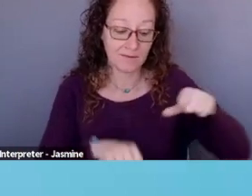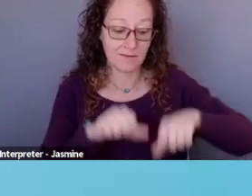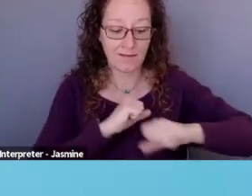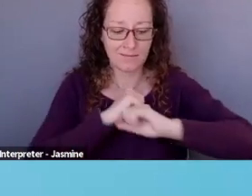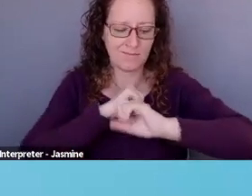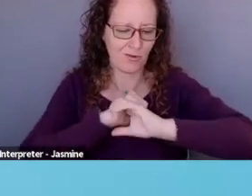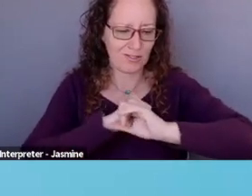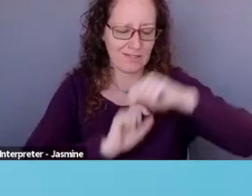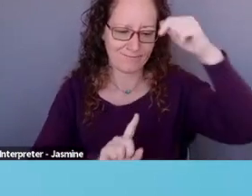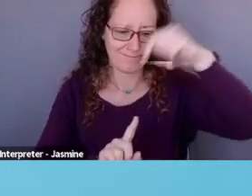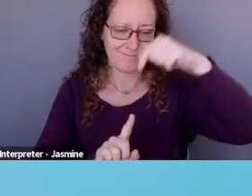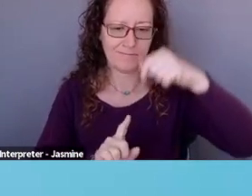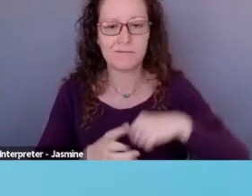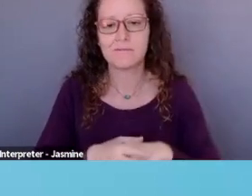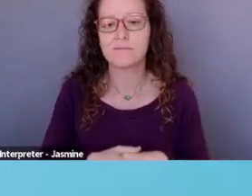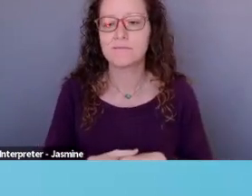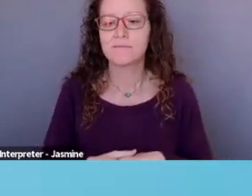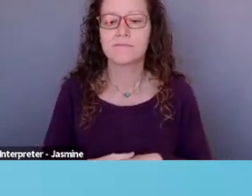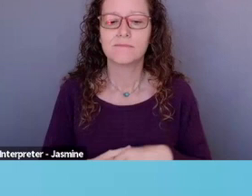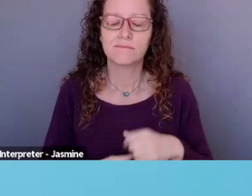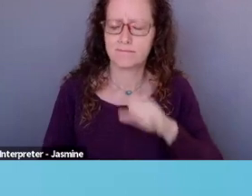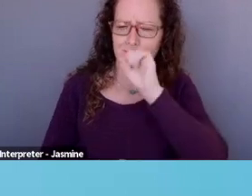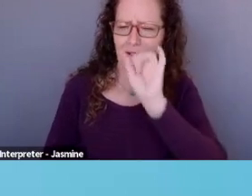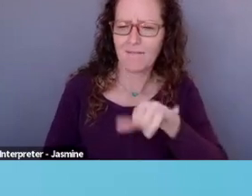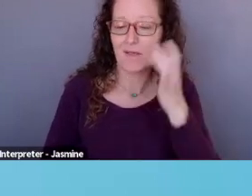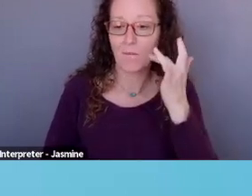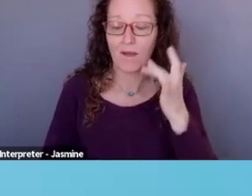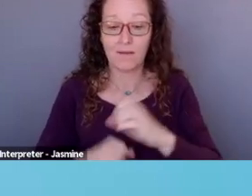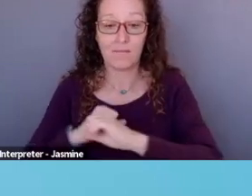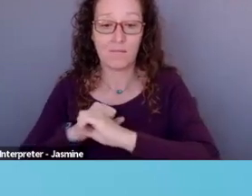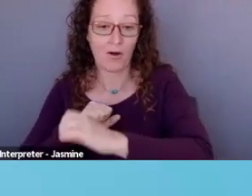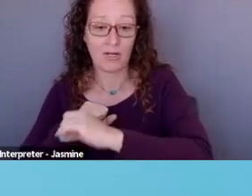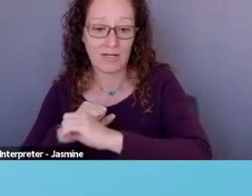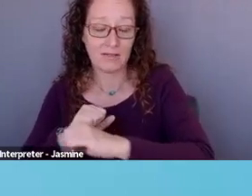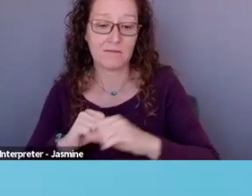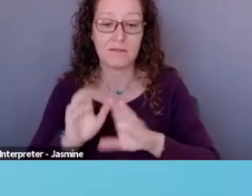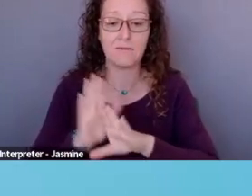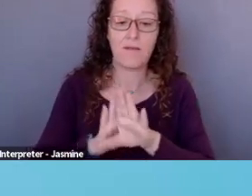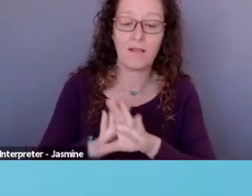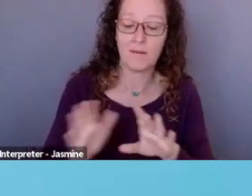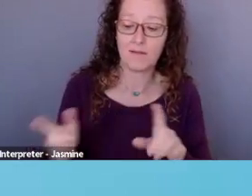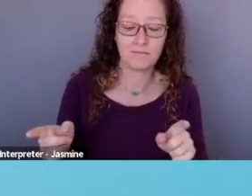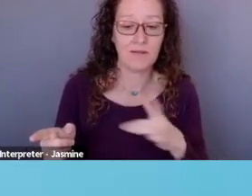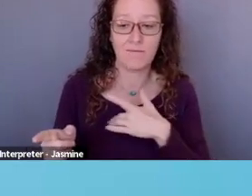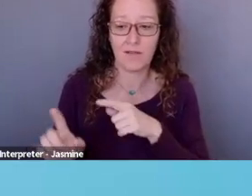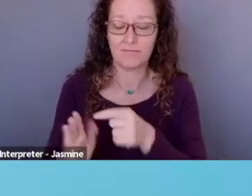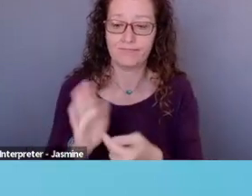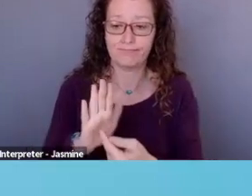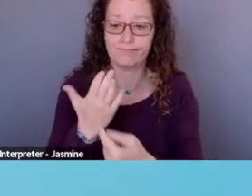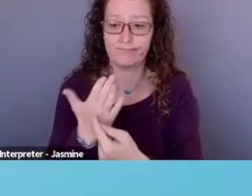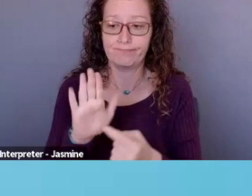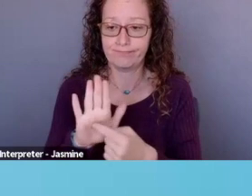I find marketing and development are very much the same, you know, two sides of the same coin.